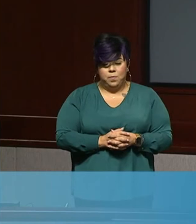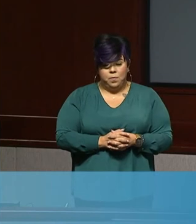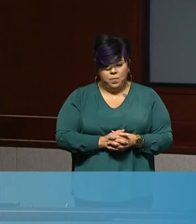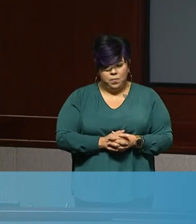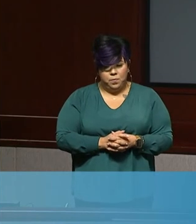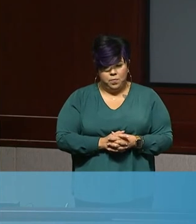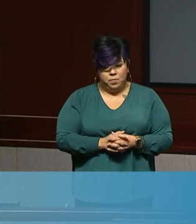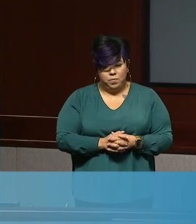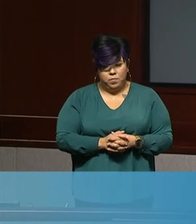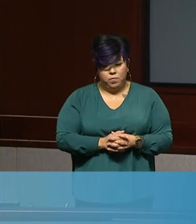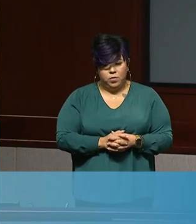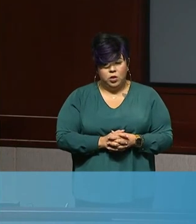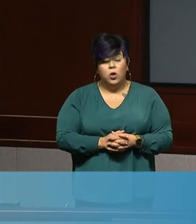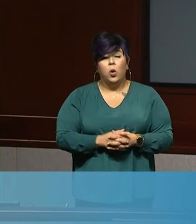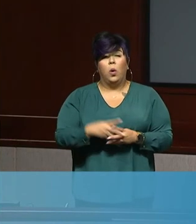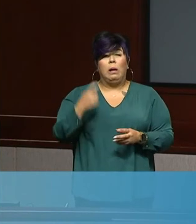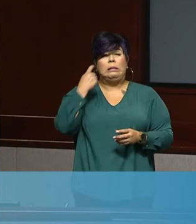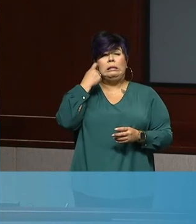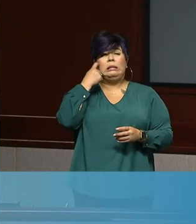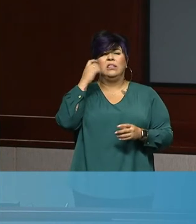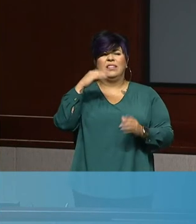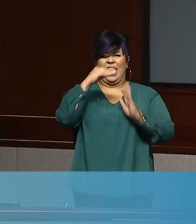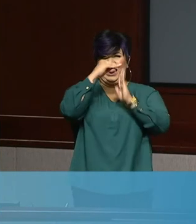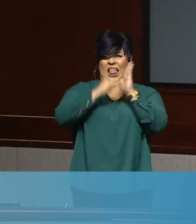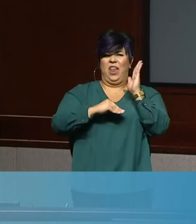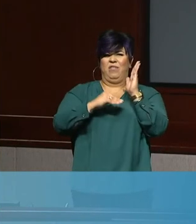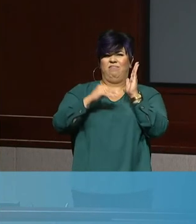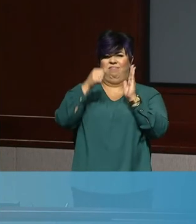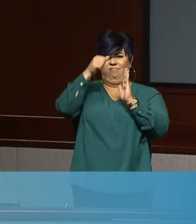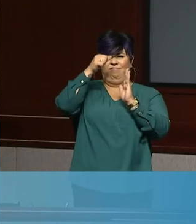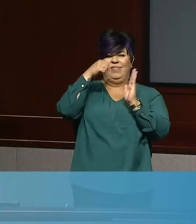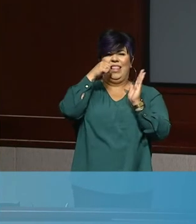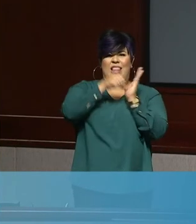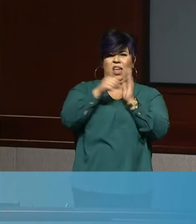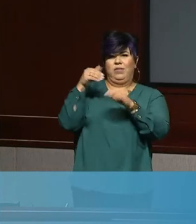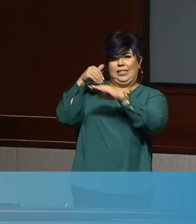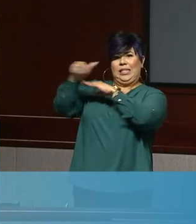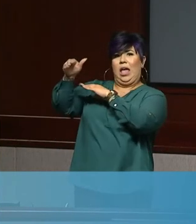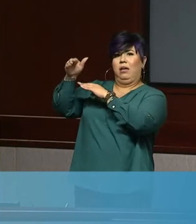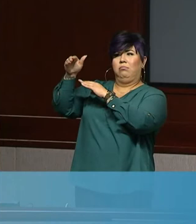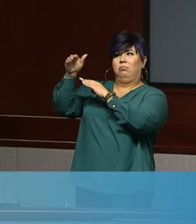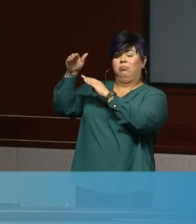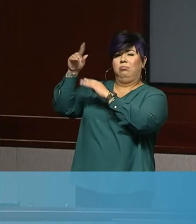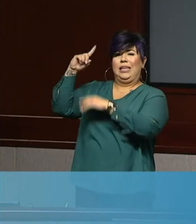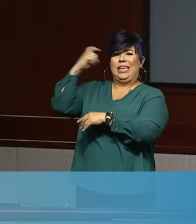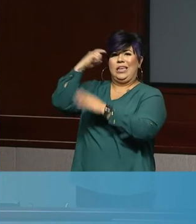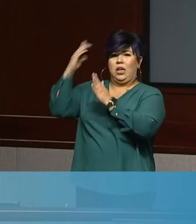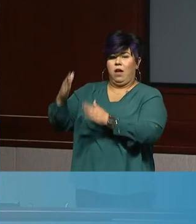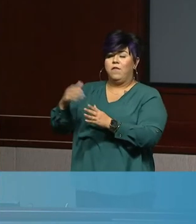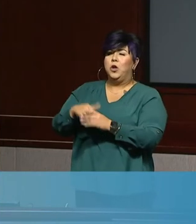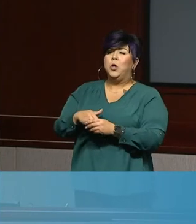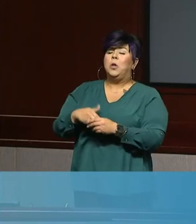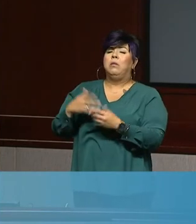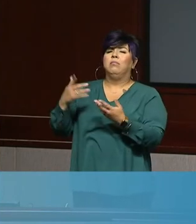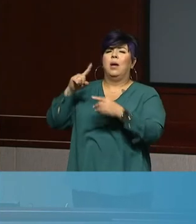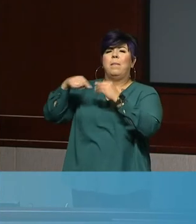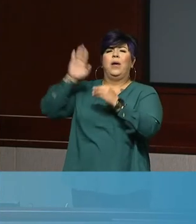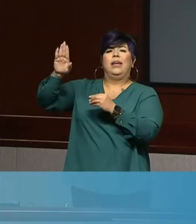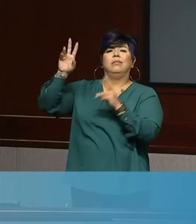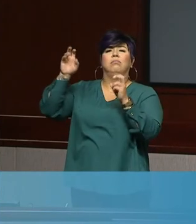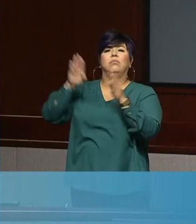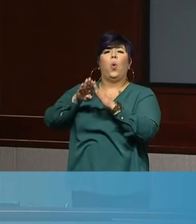accepted by the governor and he comes to you and says, you know, what does Kern County want to see in our reopening plan? What might